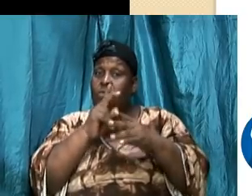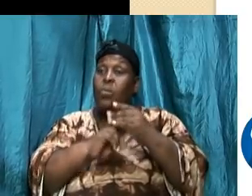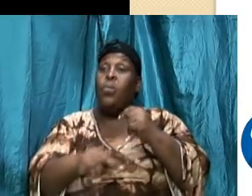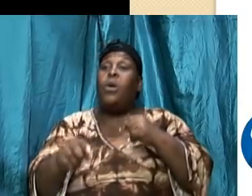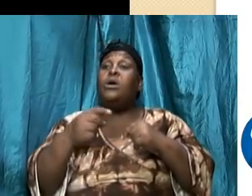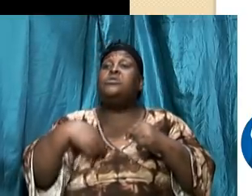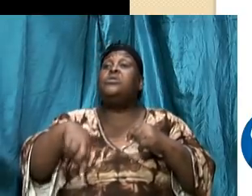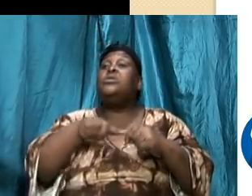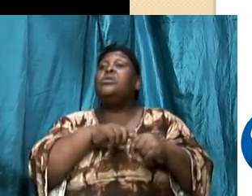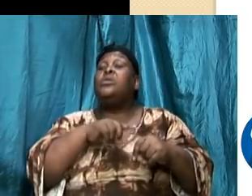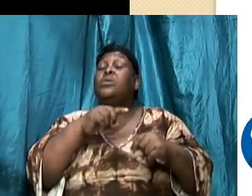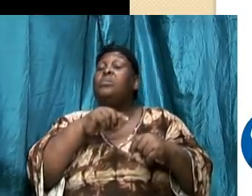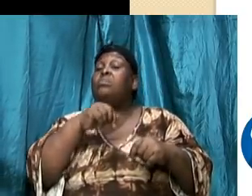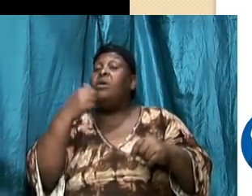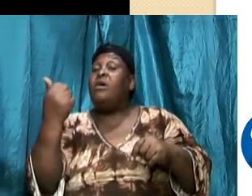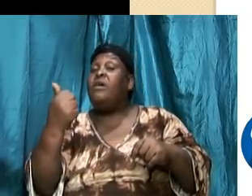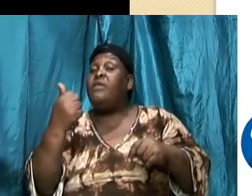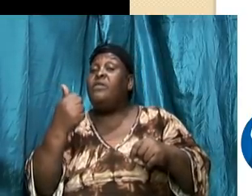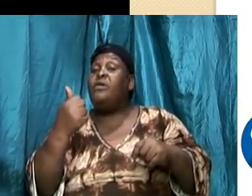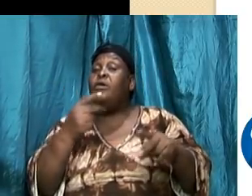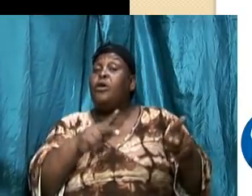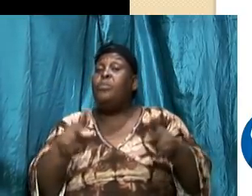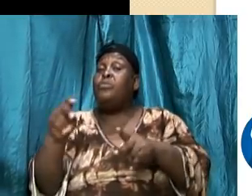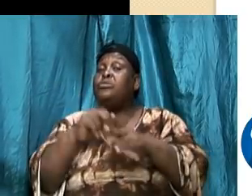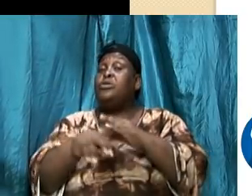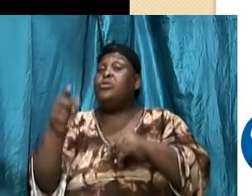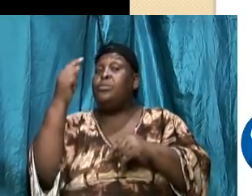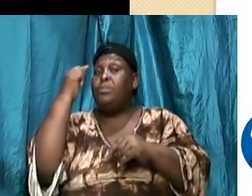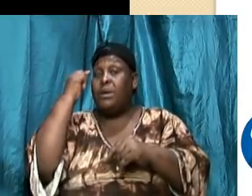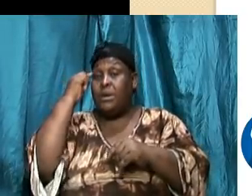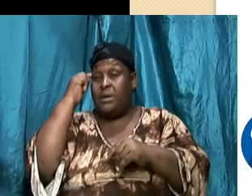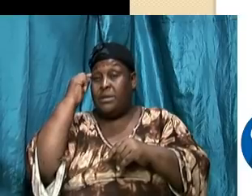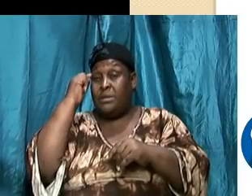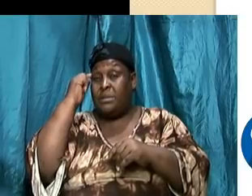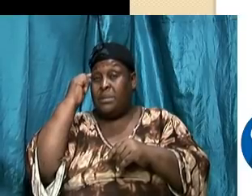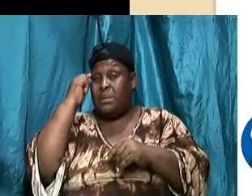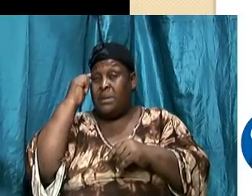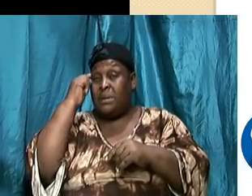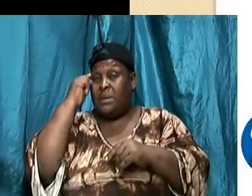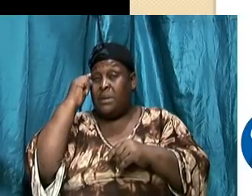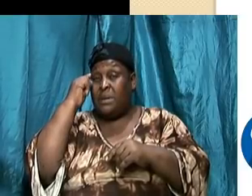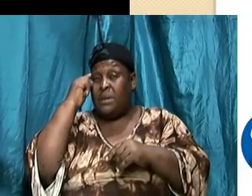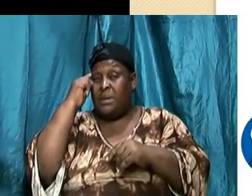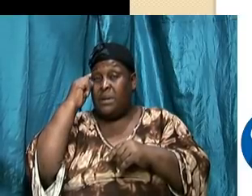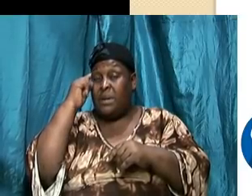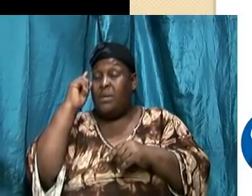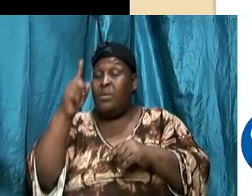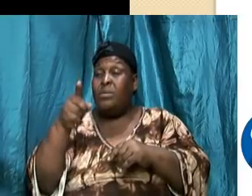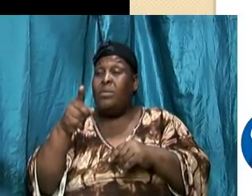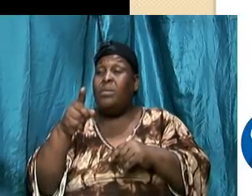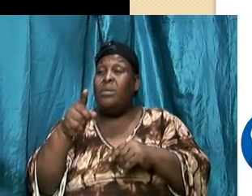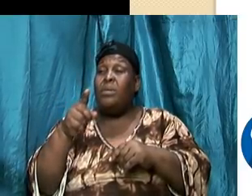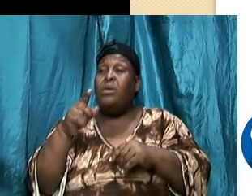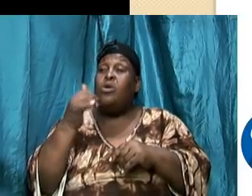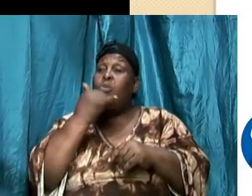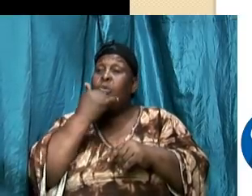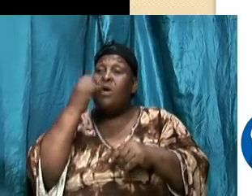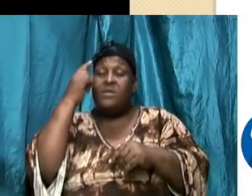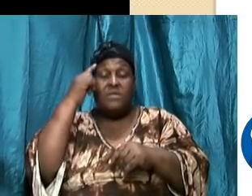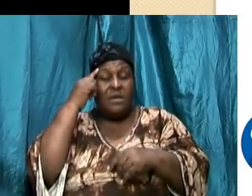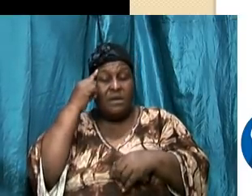what we make others poor inside of us so point number one the wrongful thinking